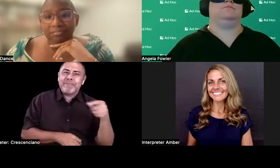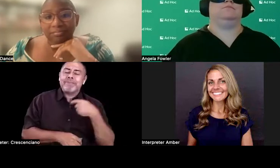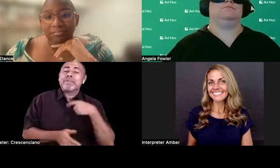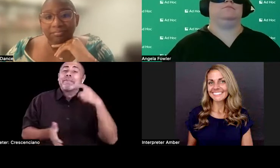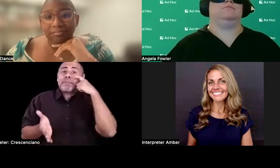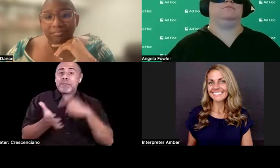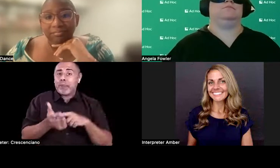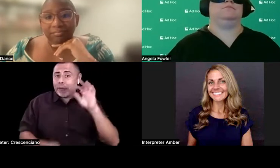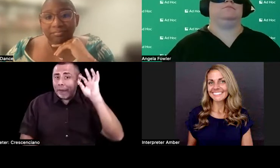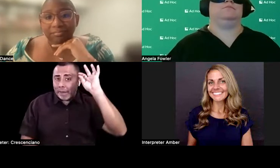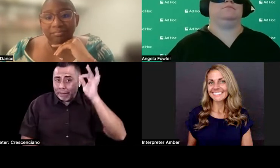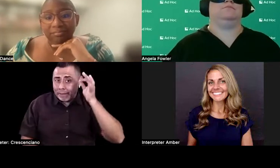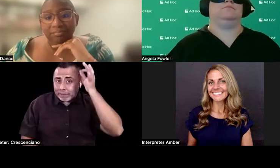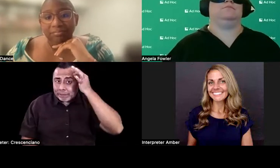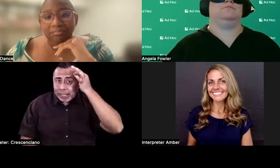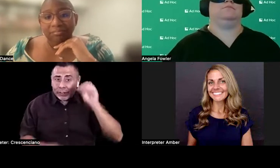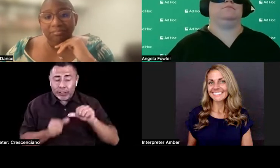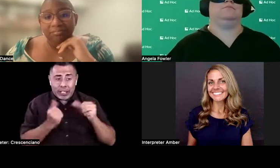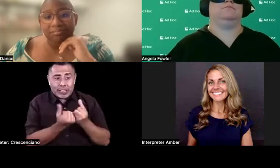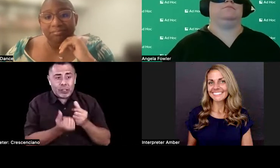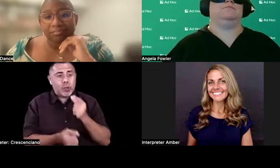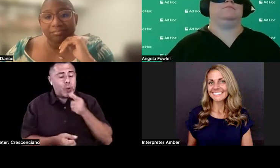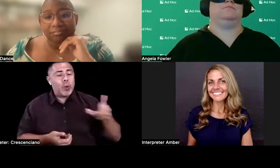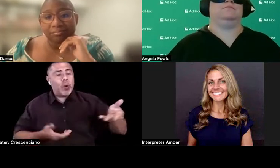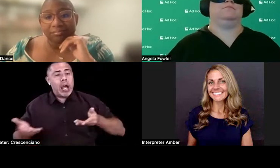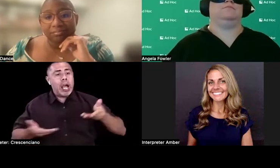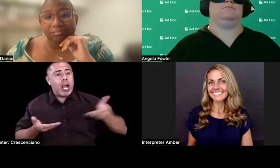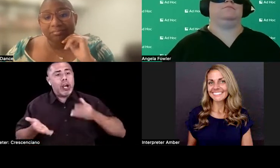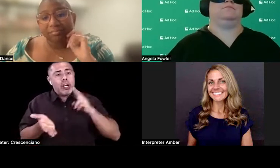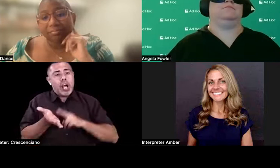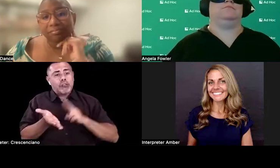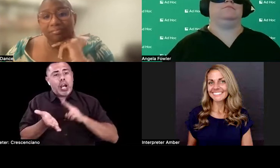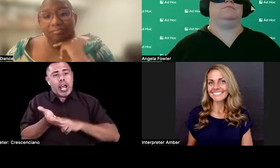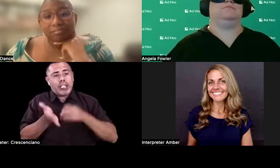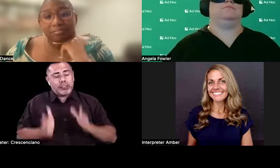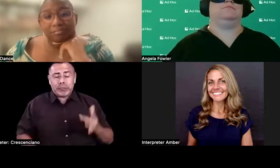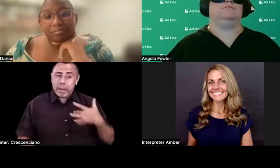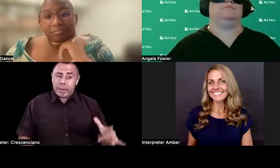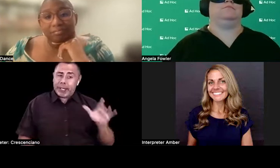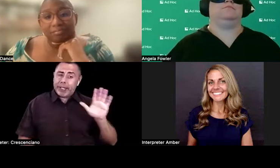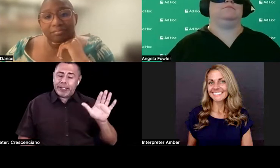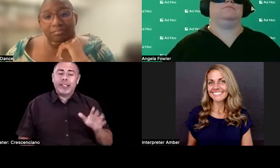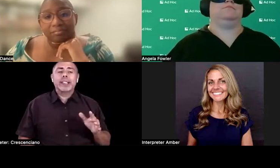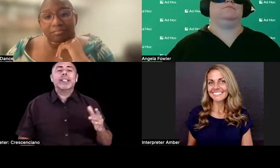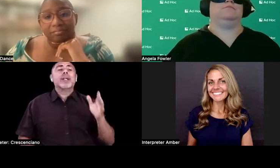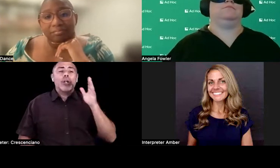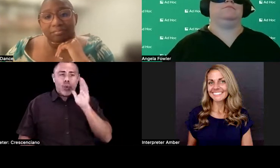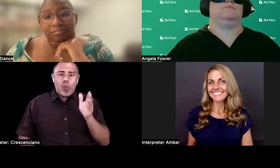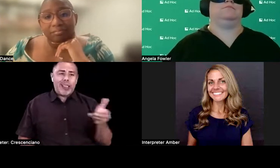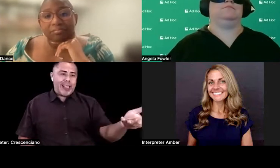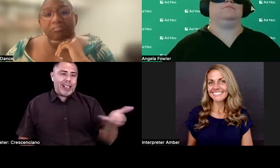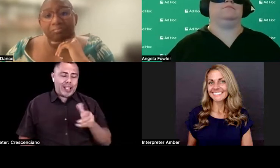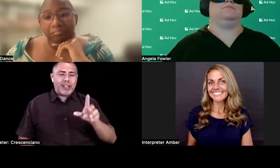agencies, because they work with contractors quite a bit, um, will hire DEI, uh, consultants.